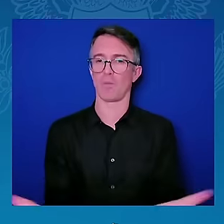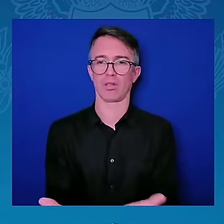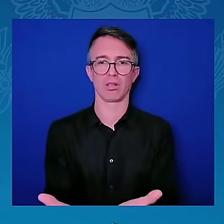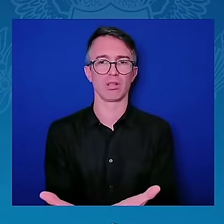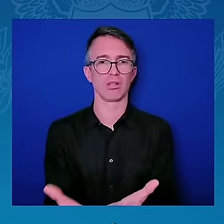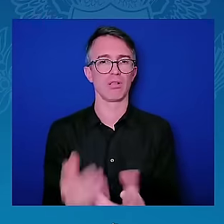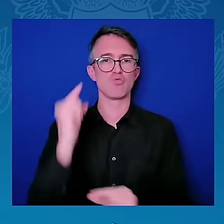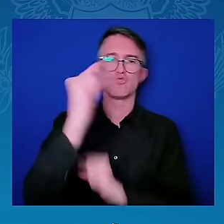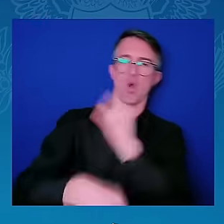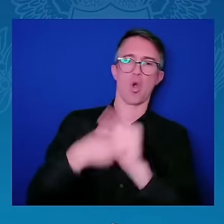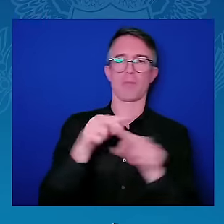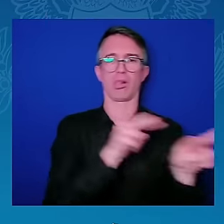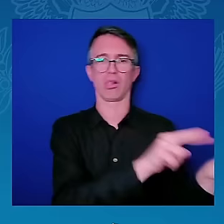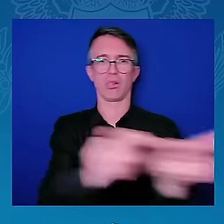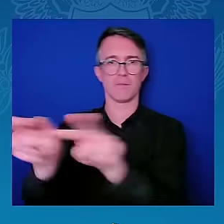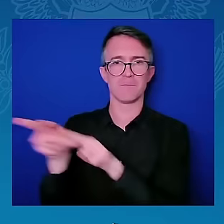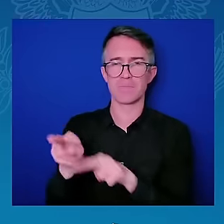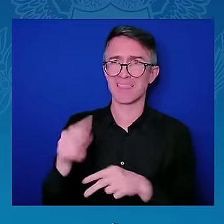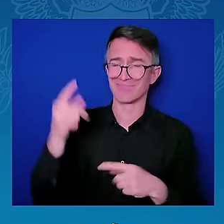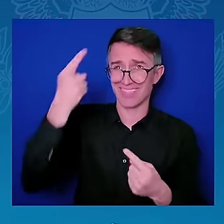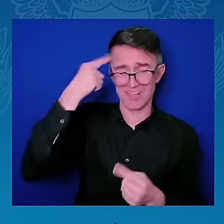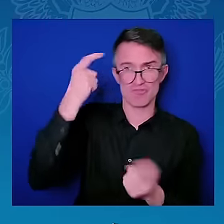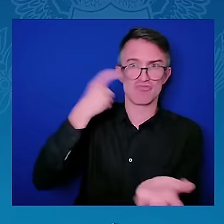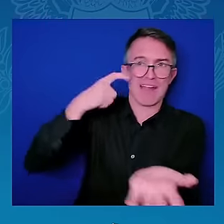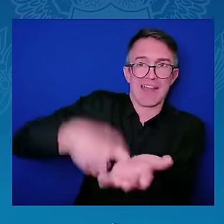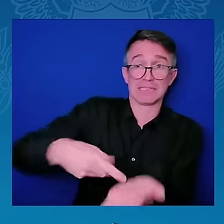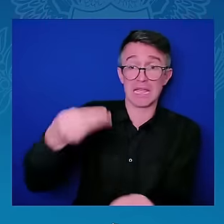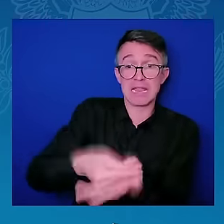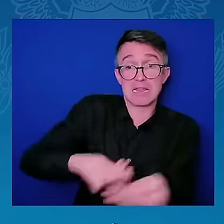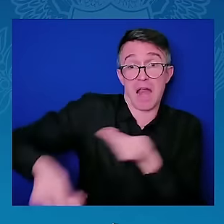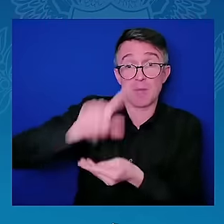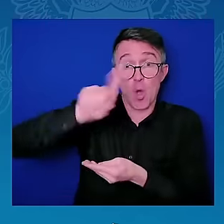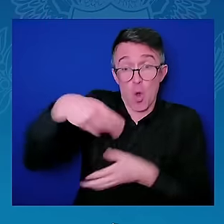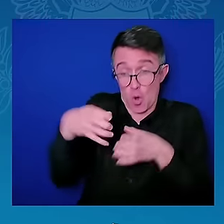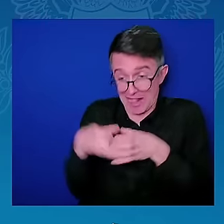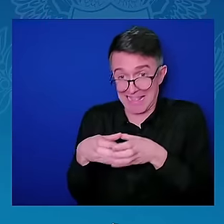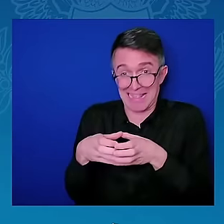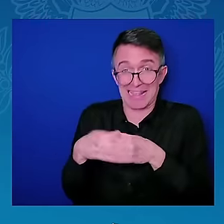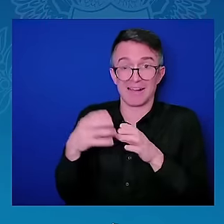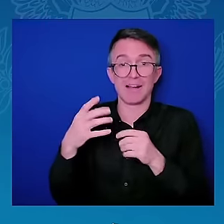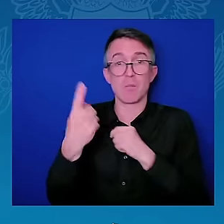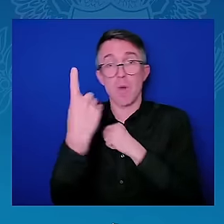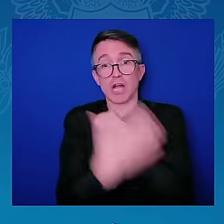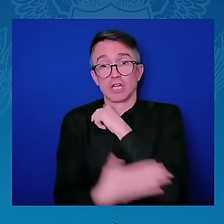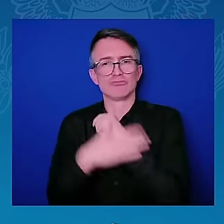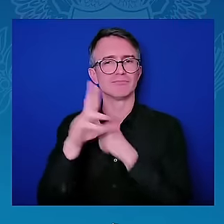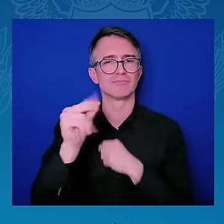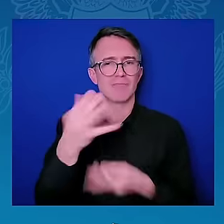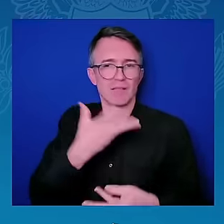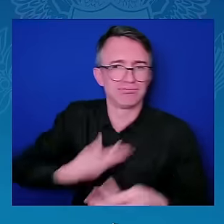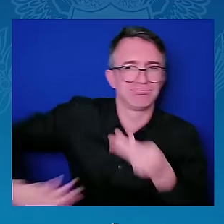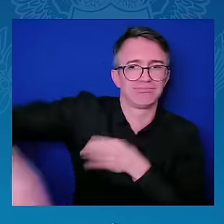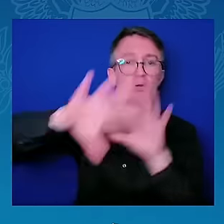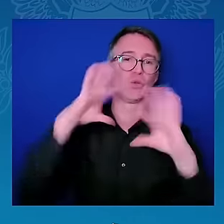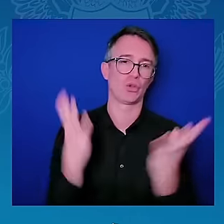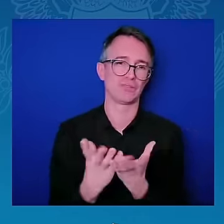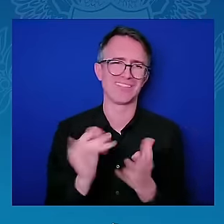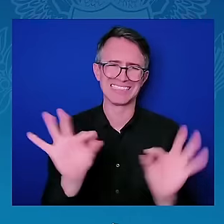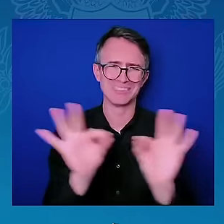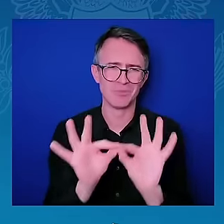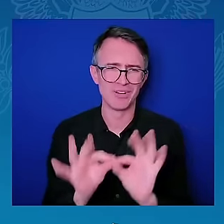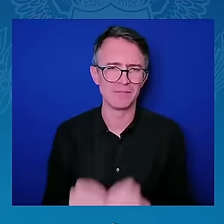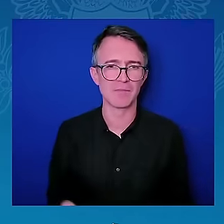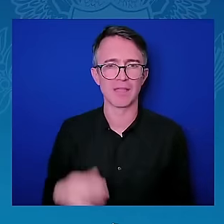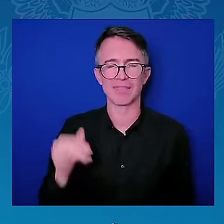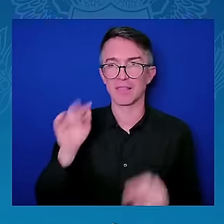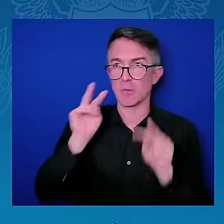not to mention the intertwined history between the continent and our country. But also, if we are going to be at